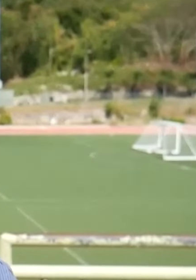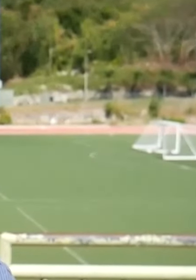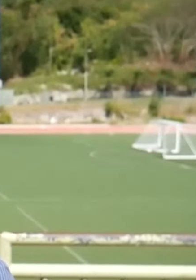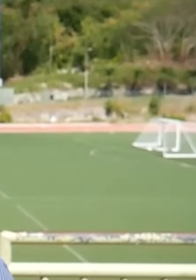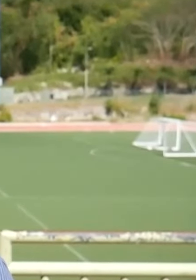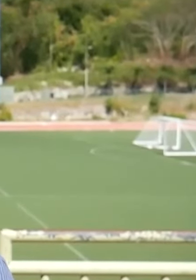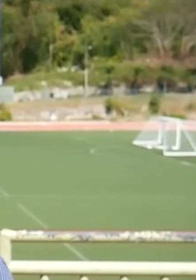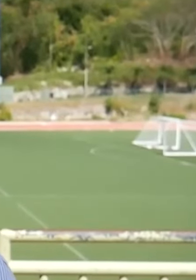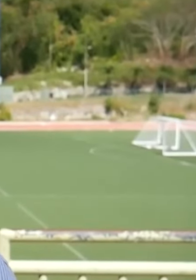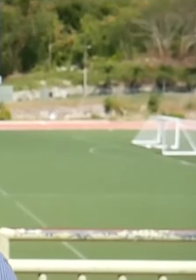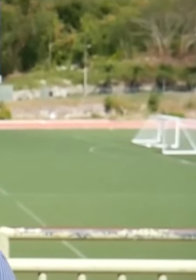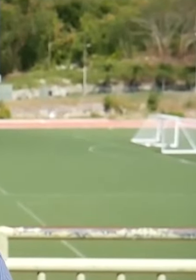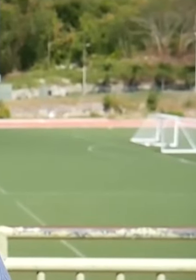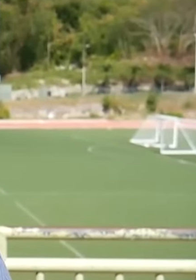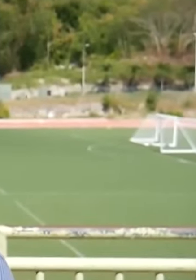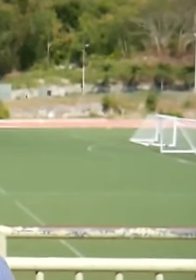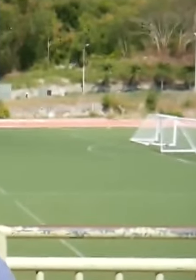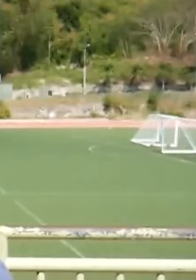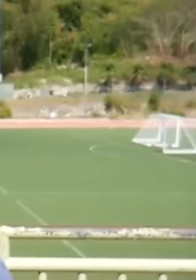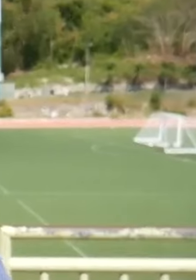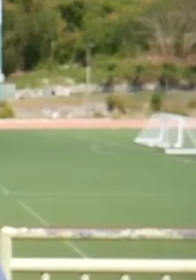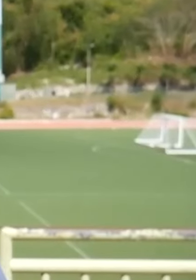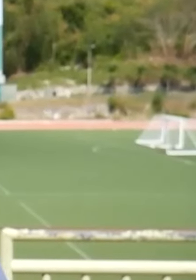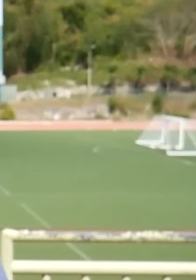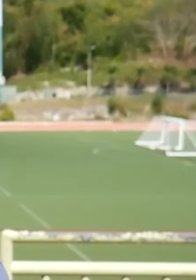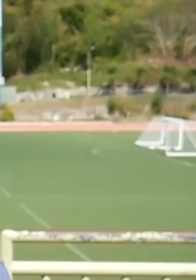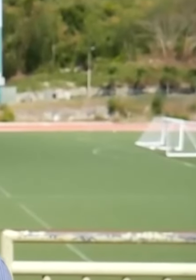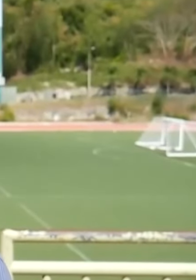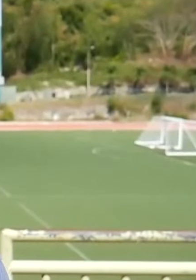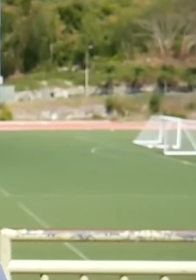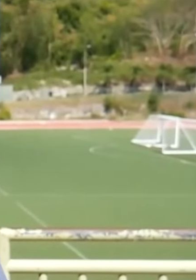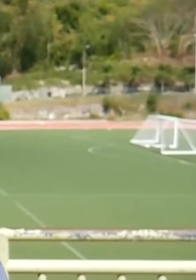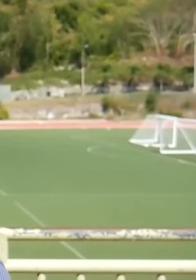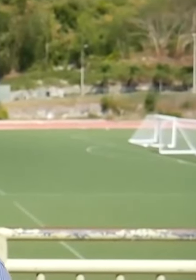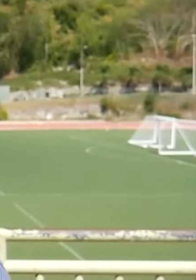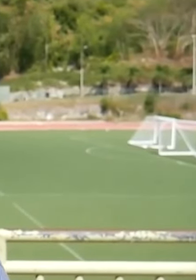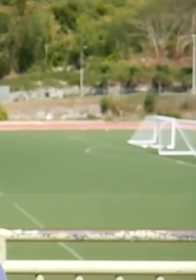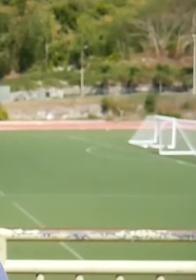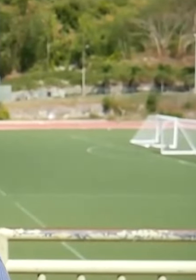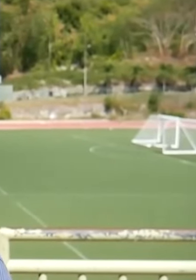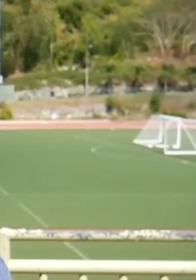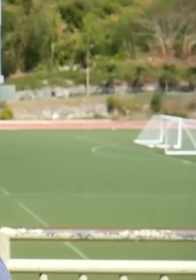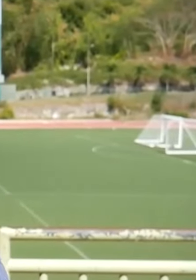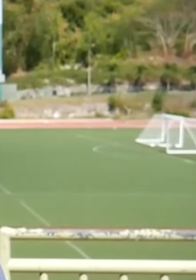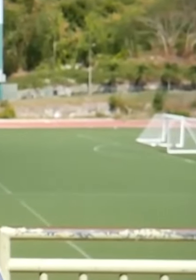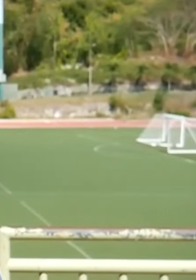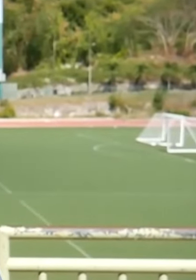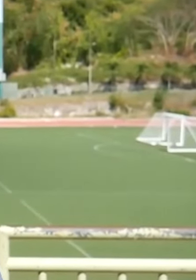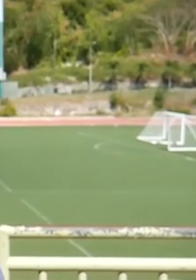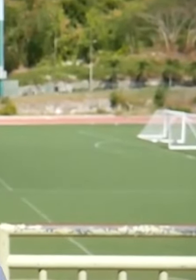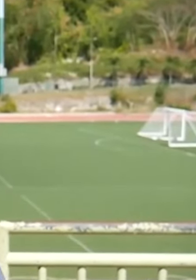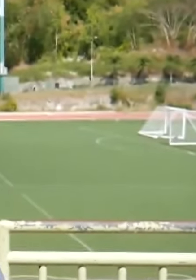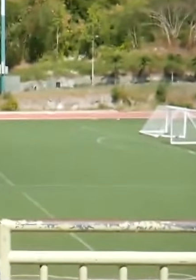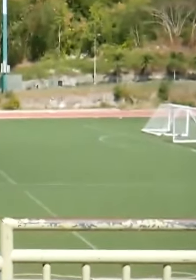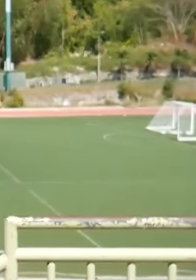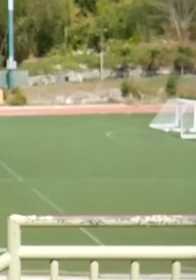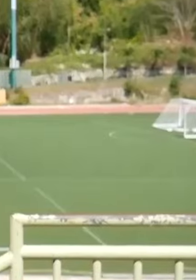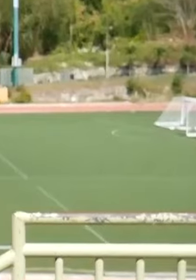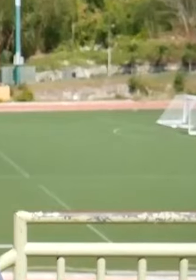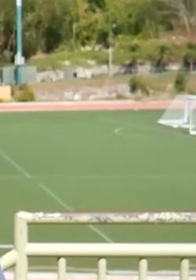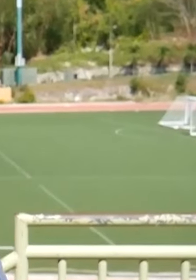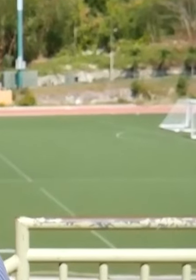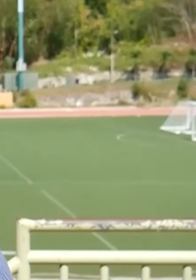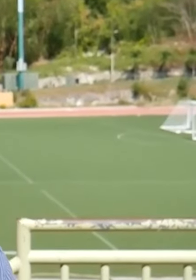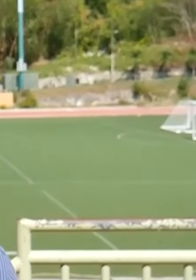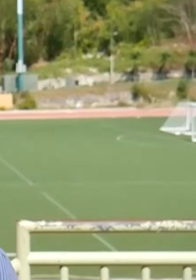track was infected with the fungus and therefore you had to remove those bad parts of the track that were infected with the fungus and they started finding